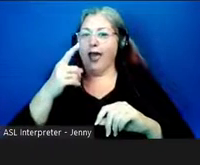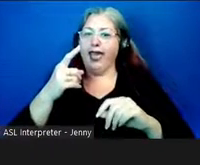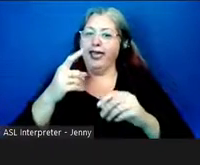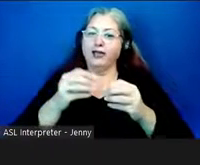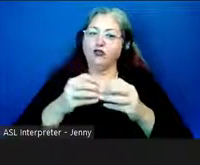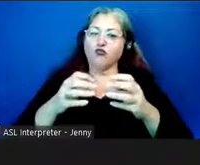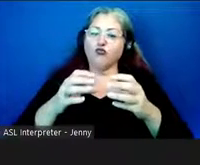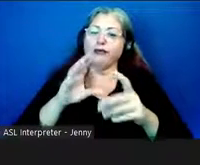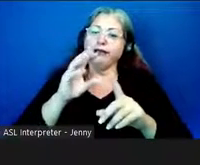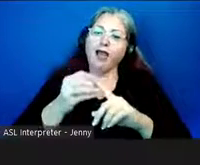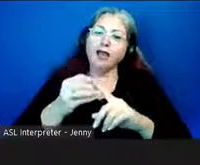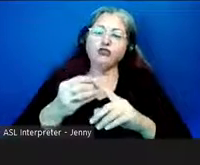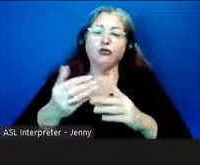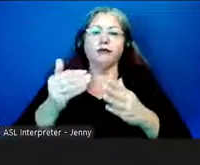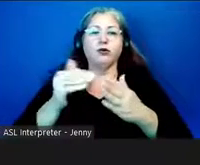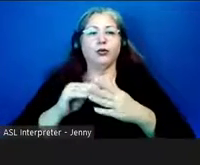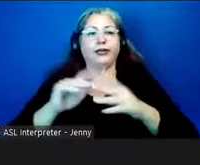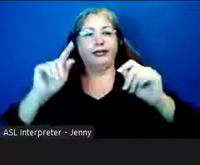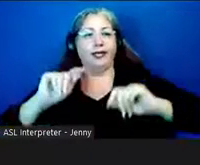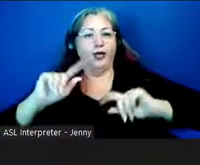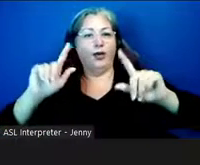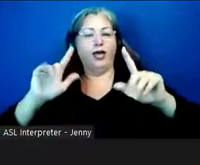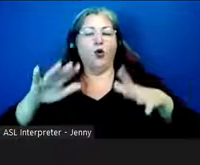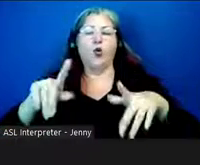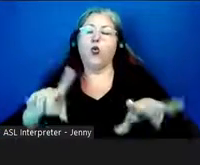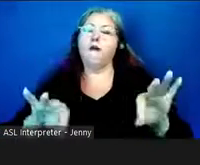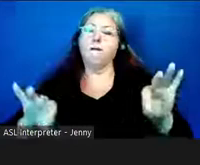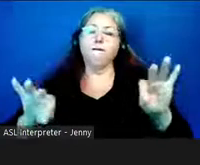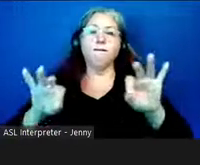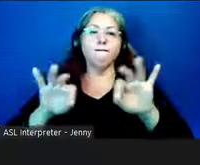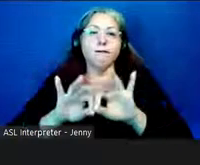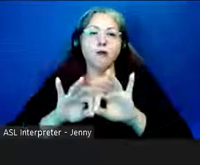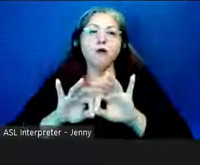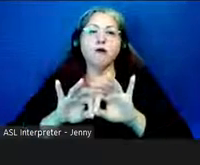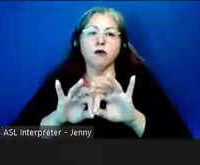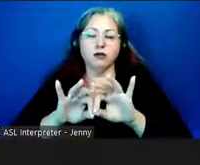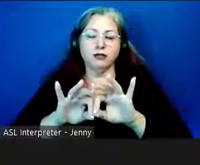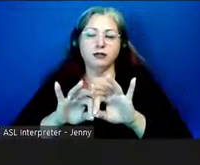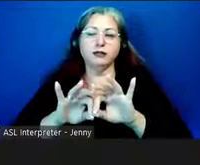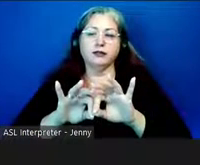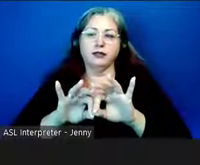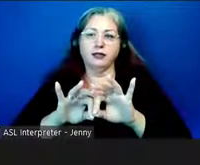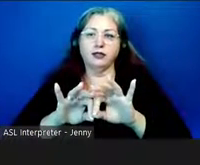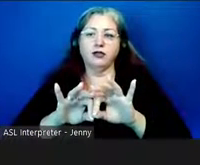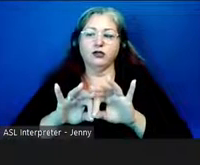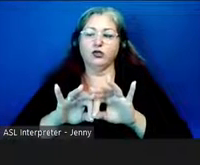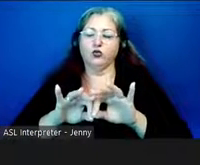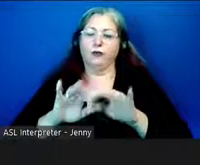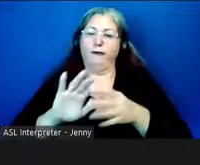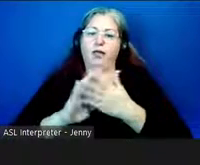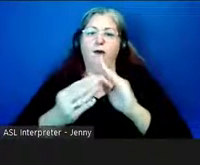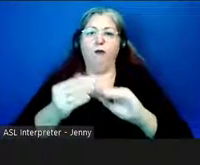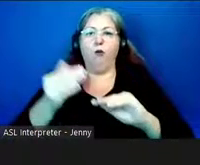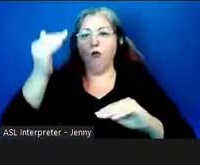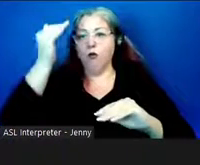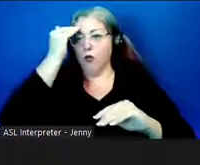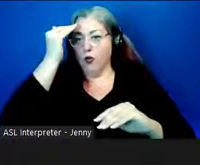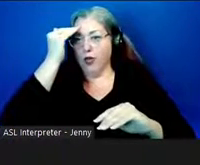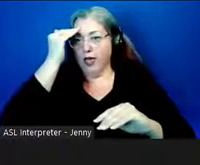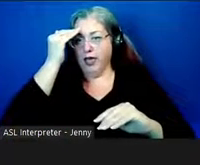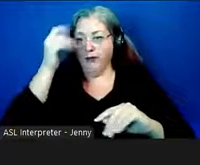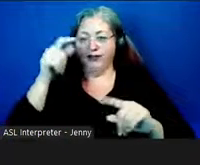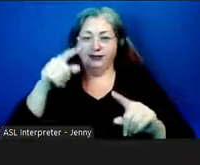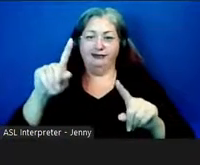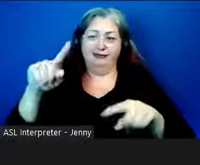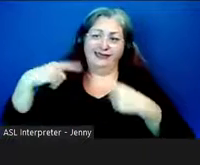the cultural reawakening, that was very important in raising awareness. Just because it was there since